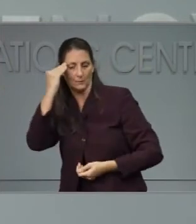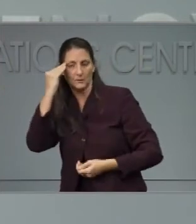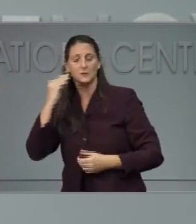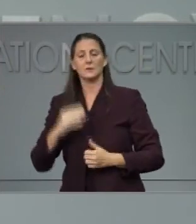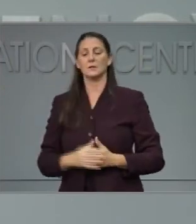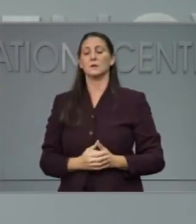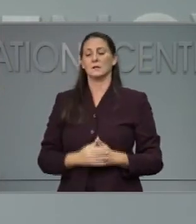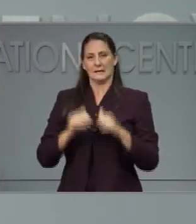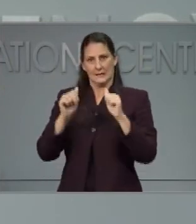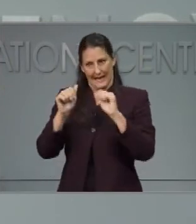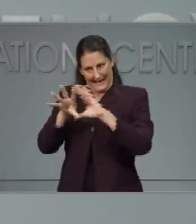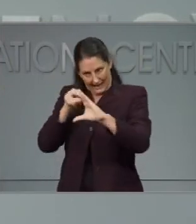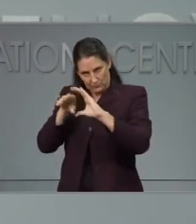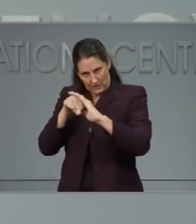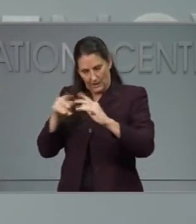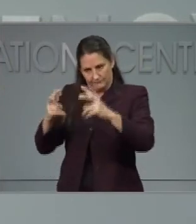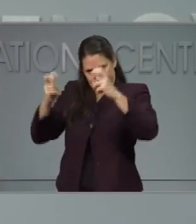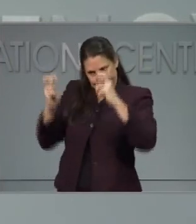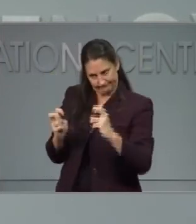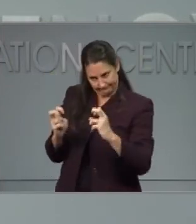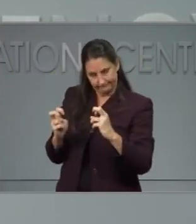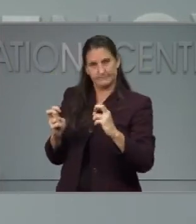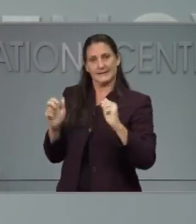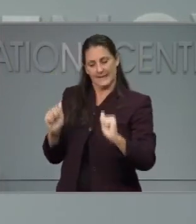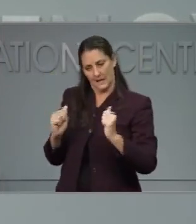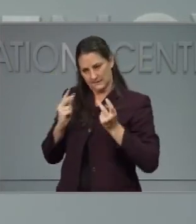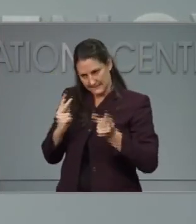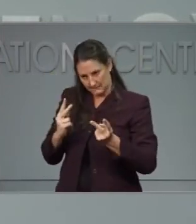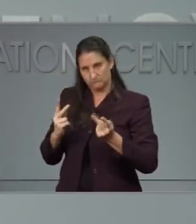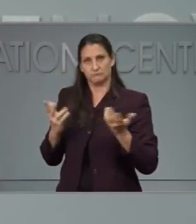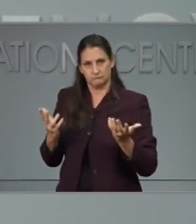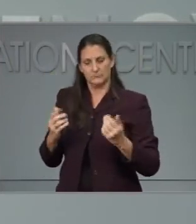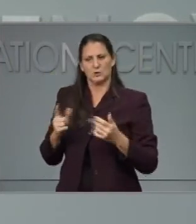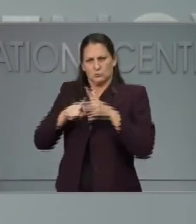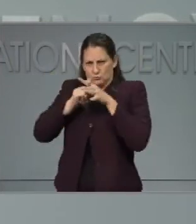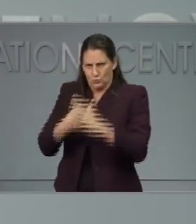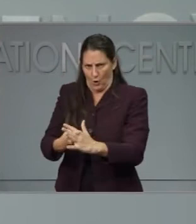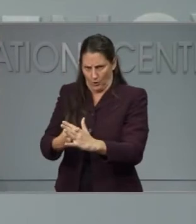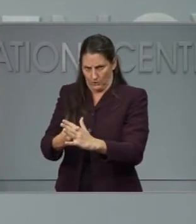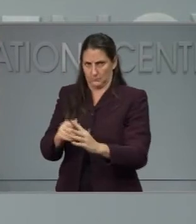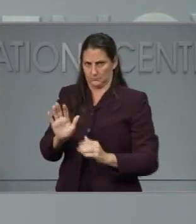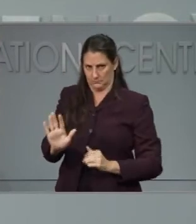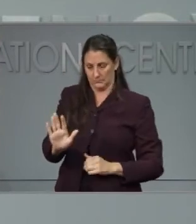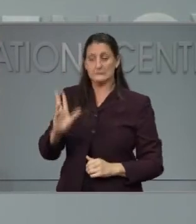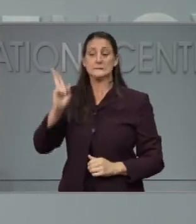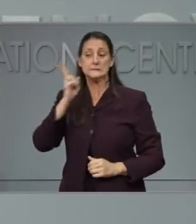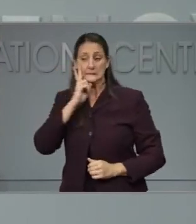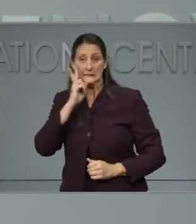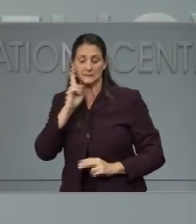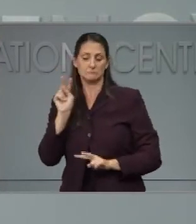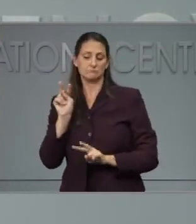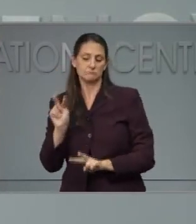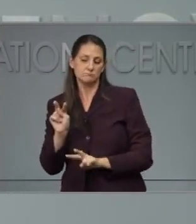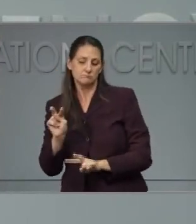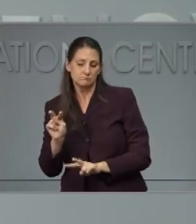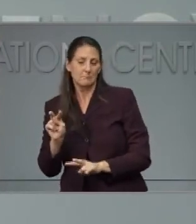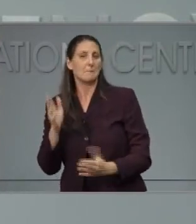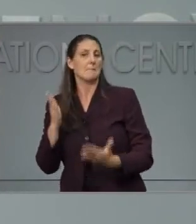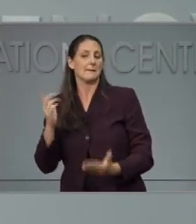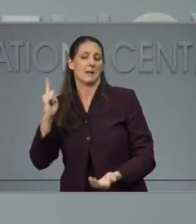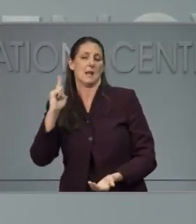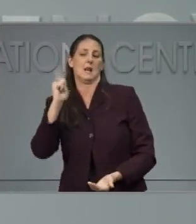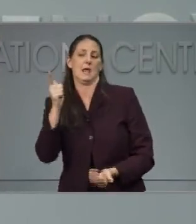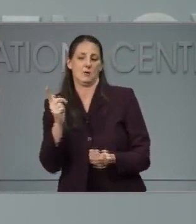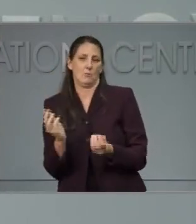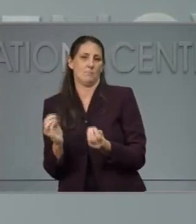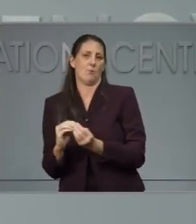all the time. And then we hope to be able to think about what could we do next. But let's take one step at a time to make sure we can continue to keep the